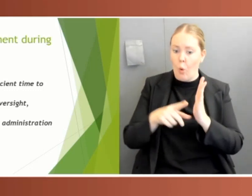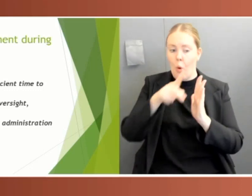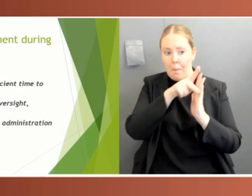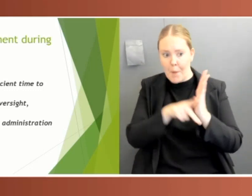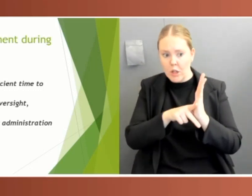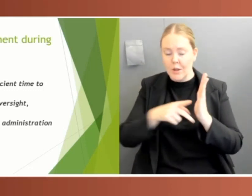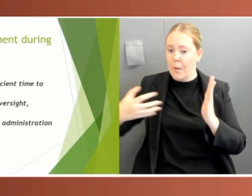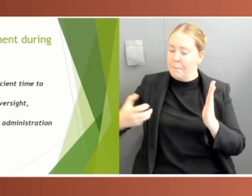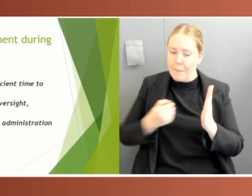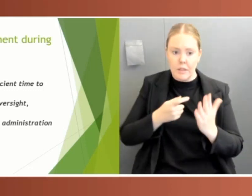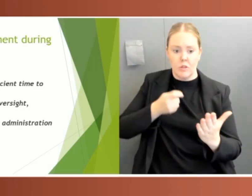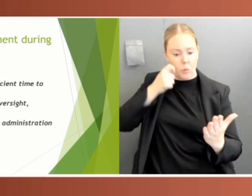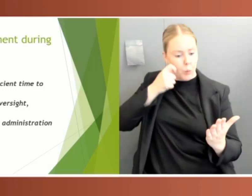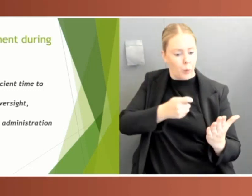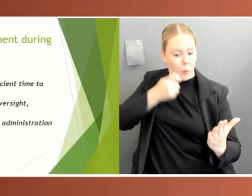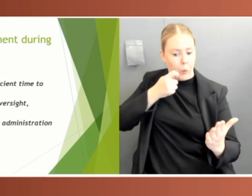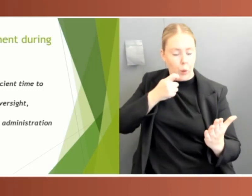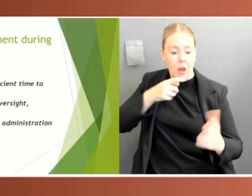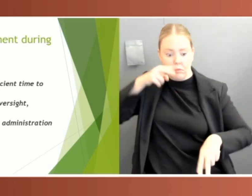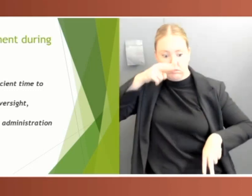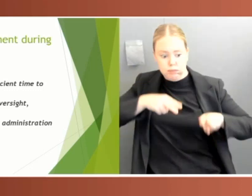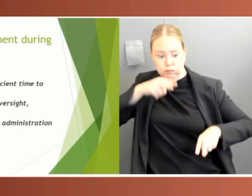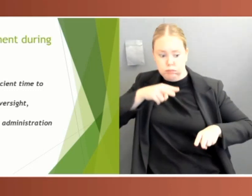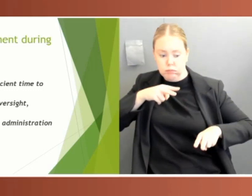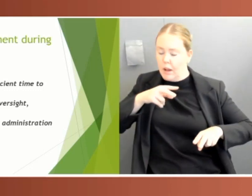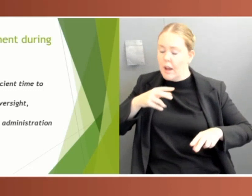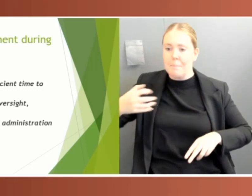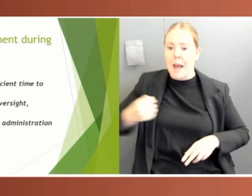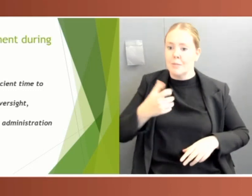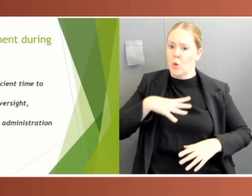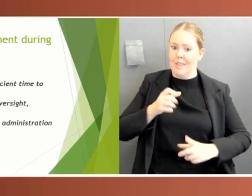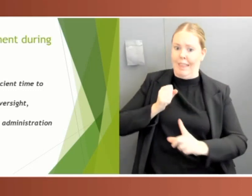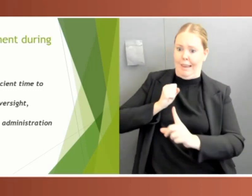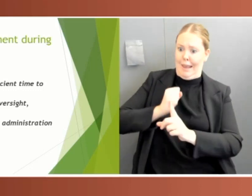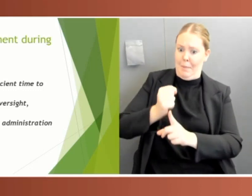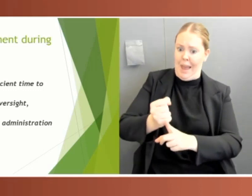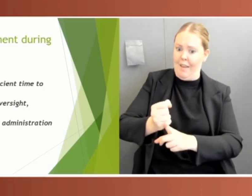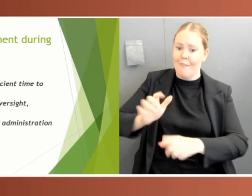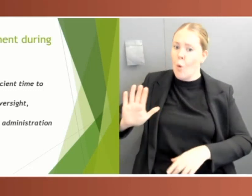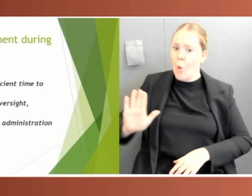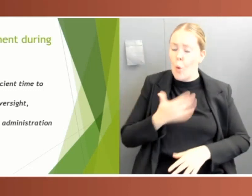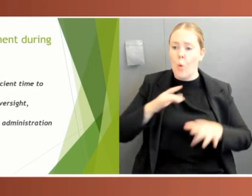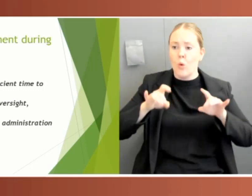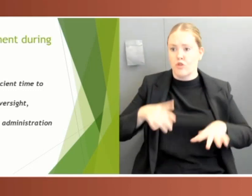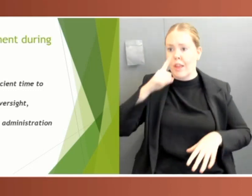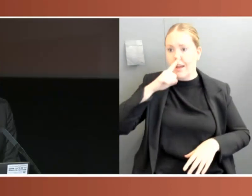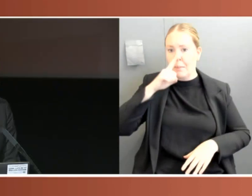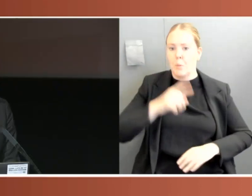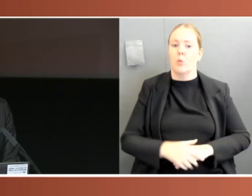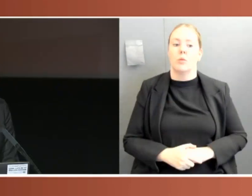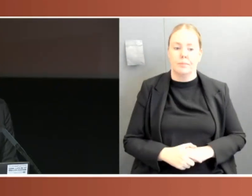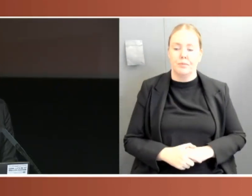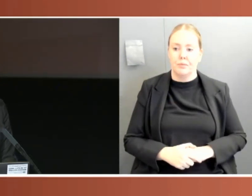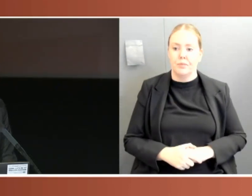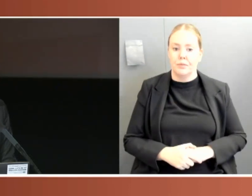policies and procedures have such a dramatic impact upon people's lives. So that's the fourth thing we're looking for, is its